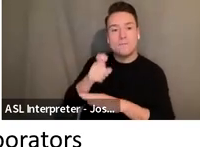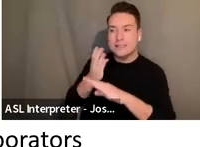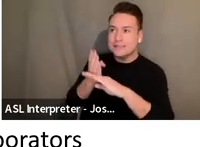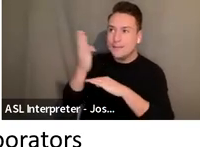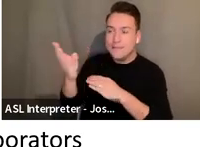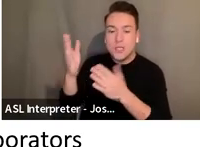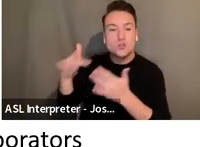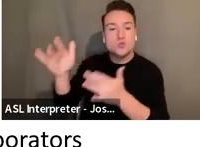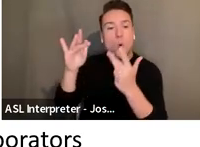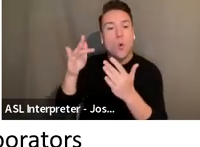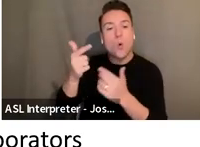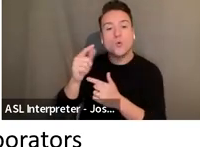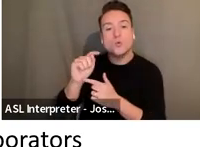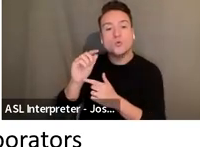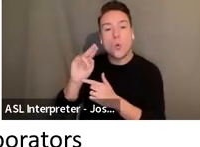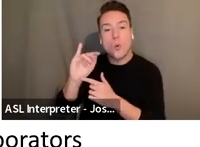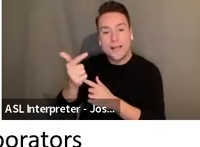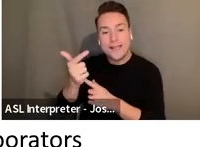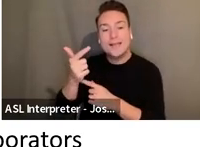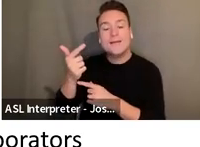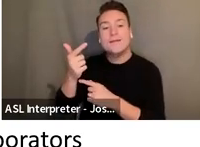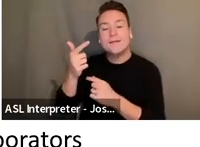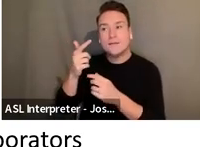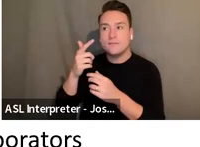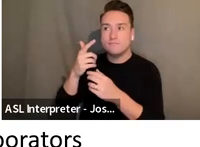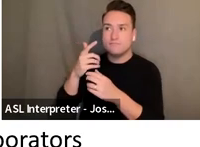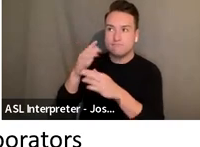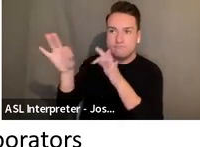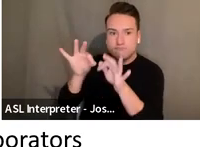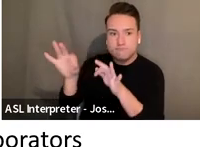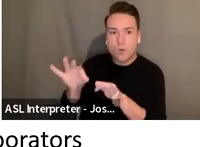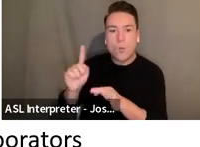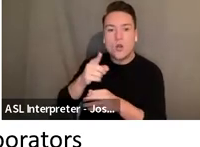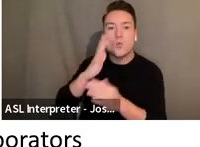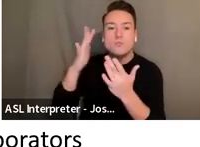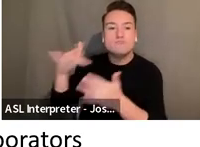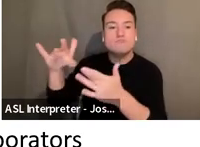years that outlines where they will be touring the work with NTP subsidies.